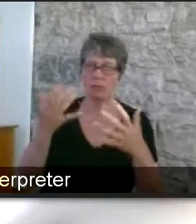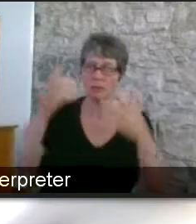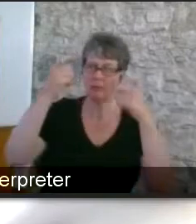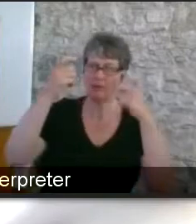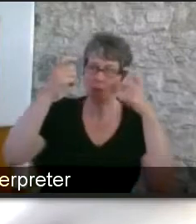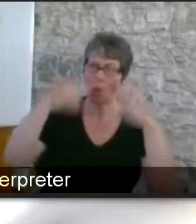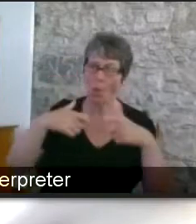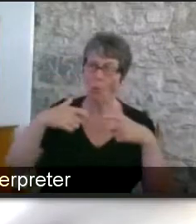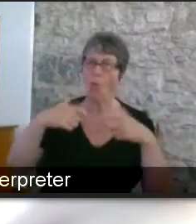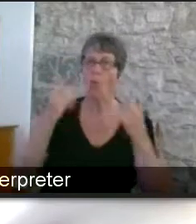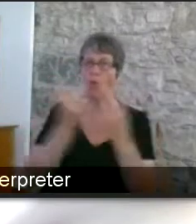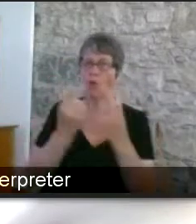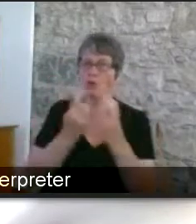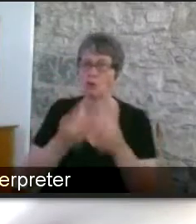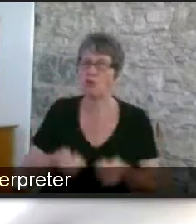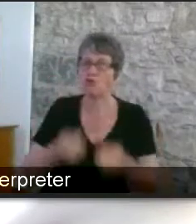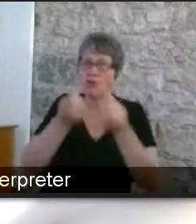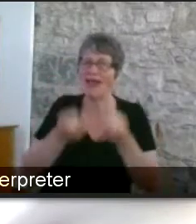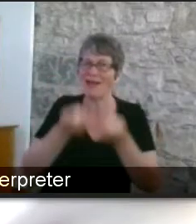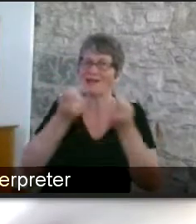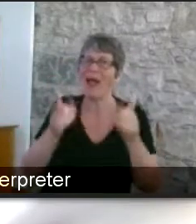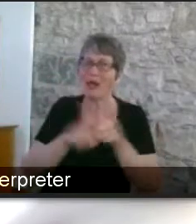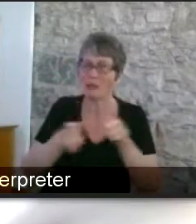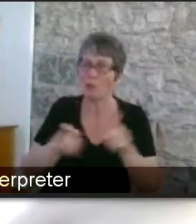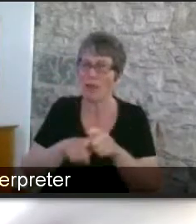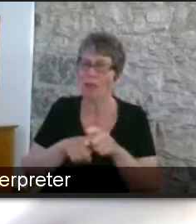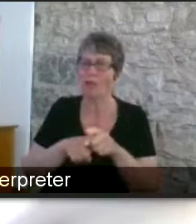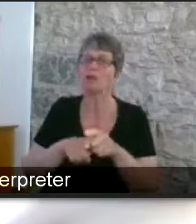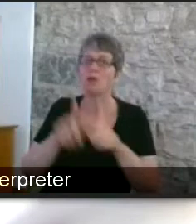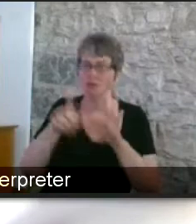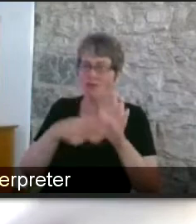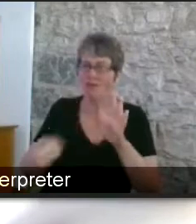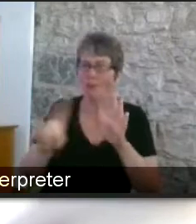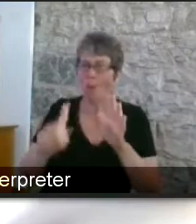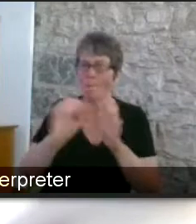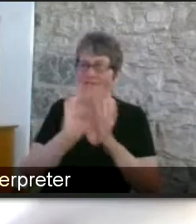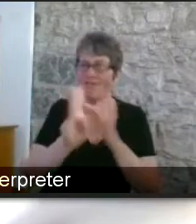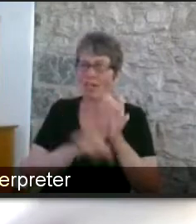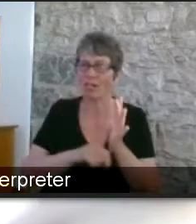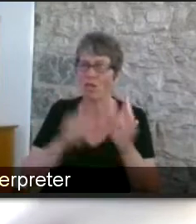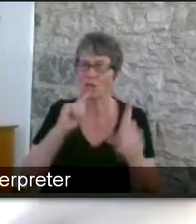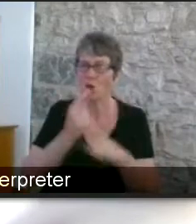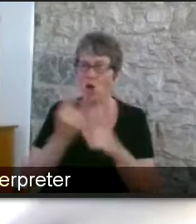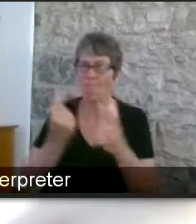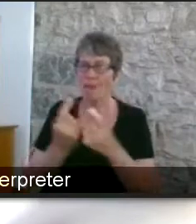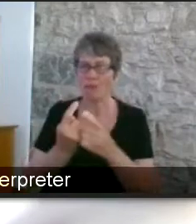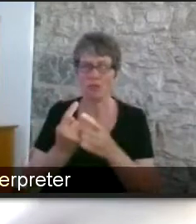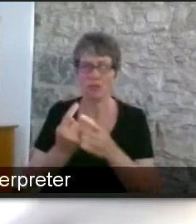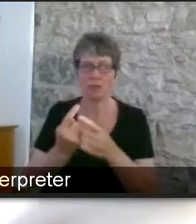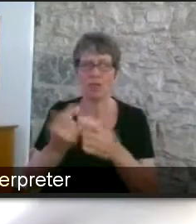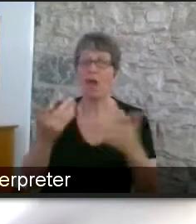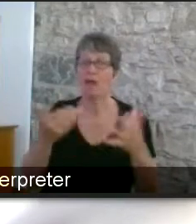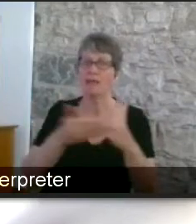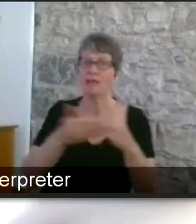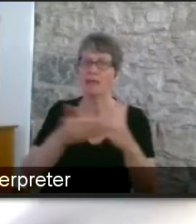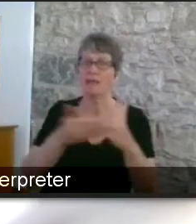come back in a second fill on that one but naomi just on the point we talked about about i suppose changes in society generally and